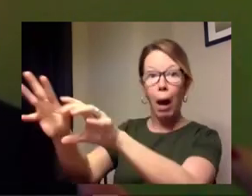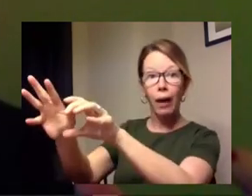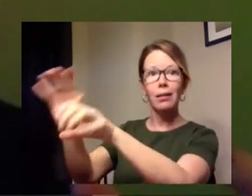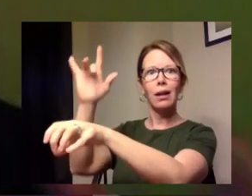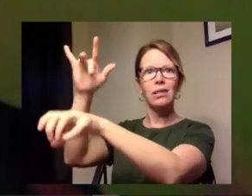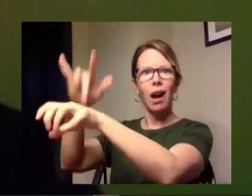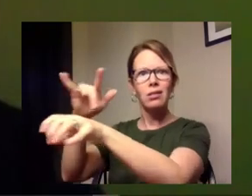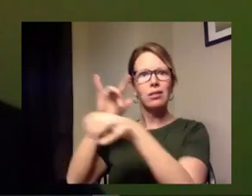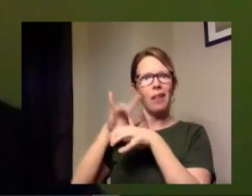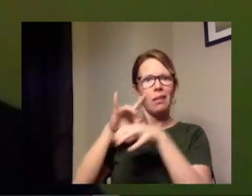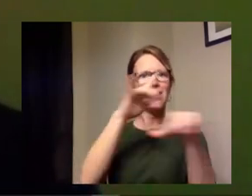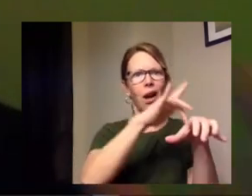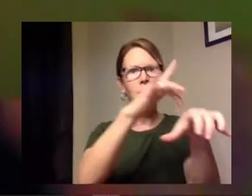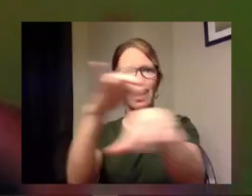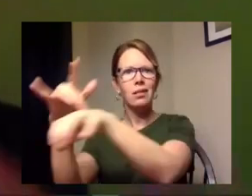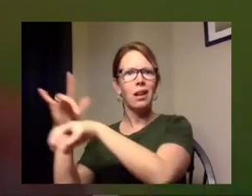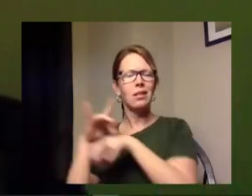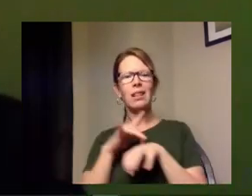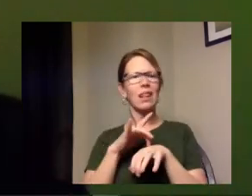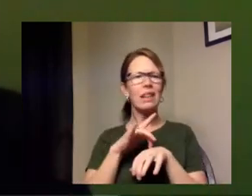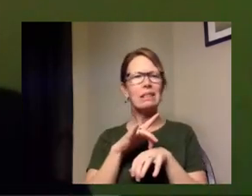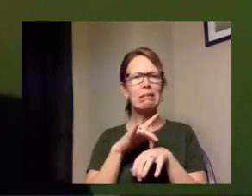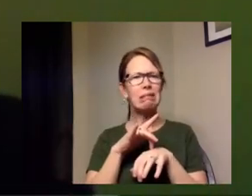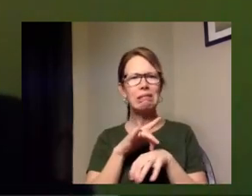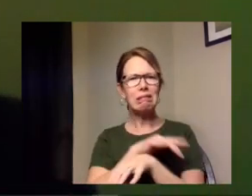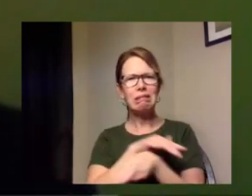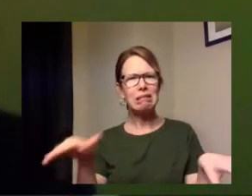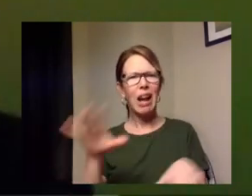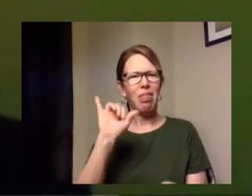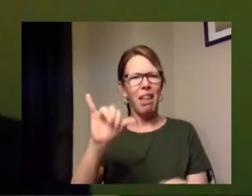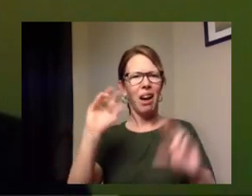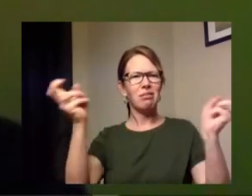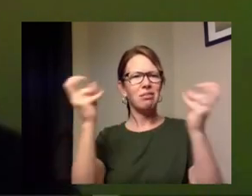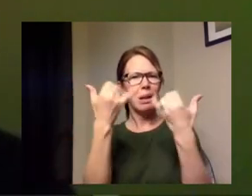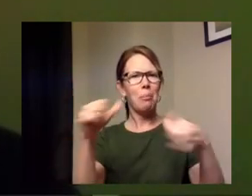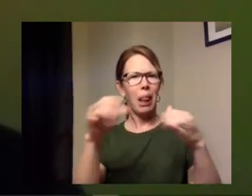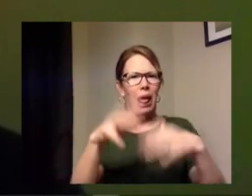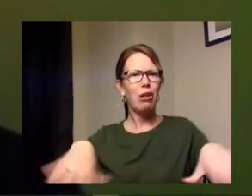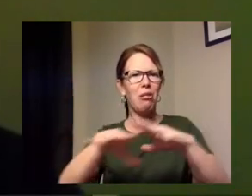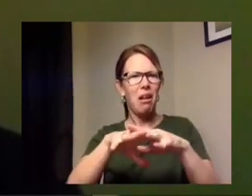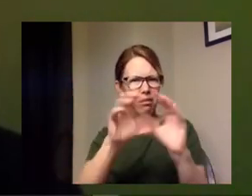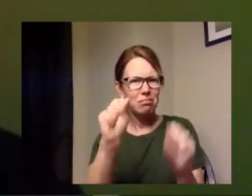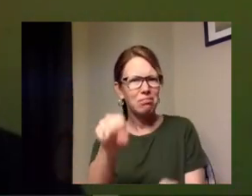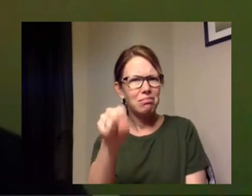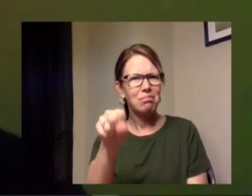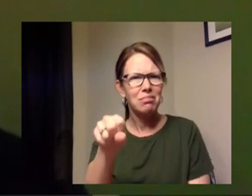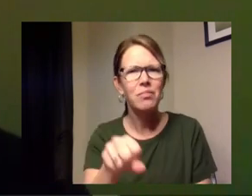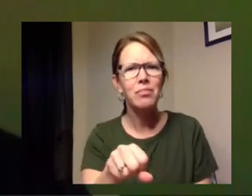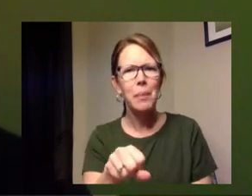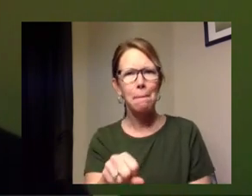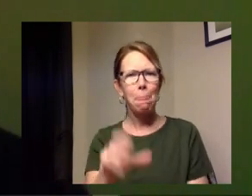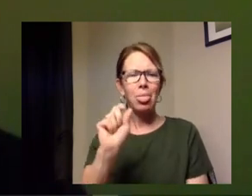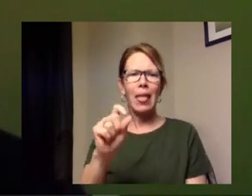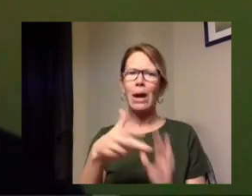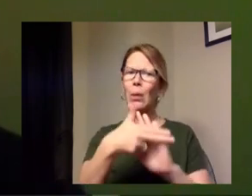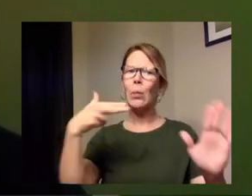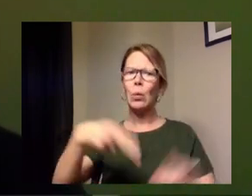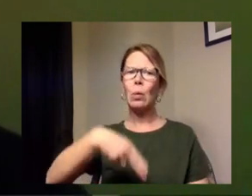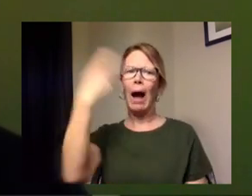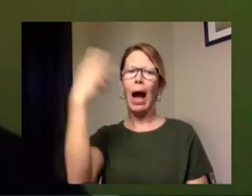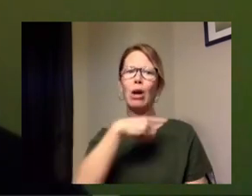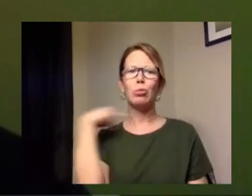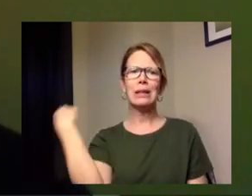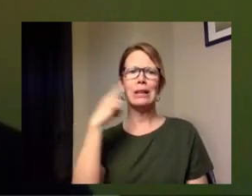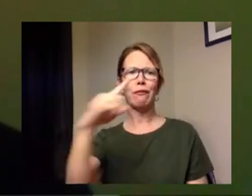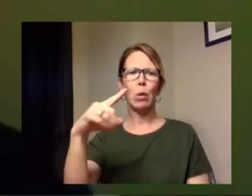the basketball court to be a playground in that way and to be at high risk for infection